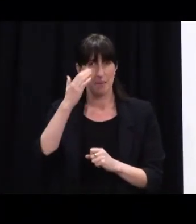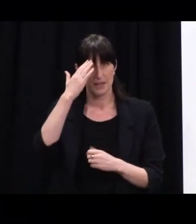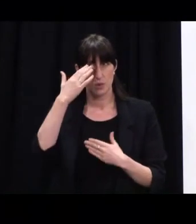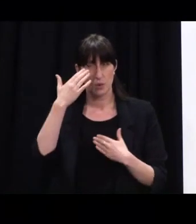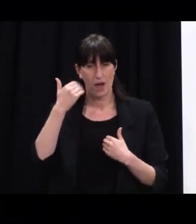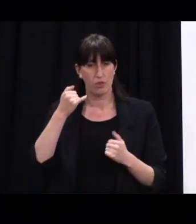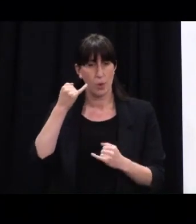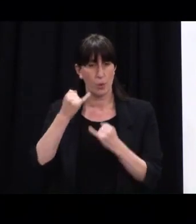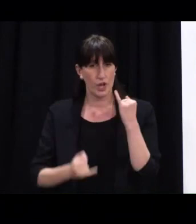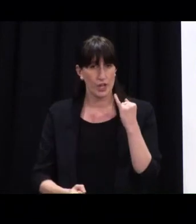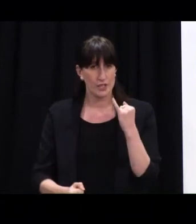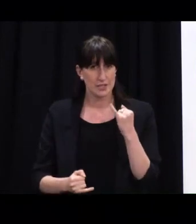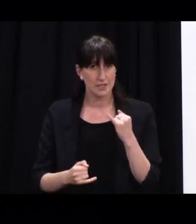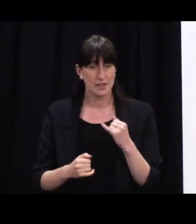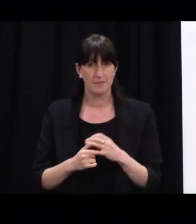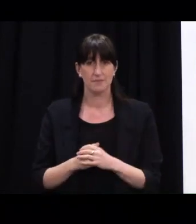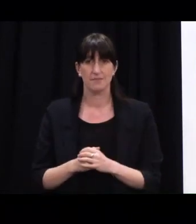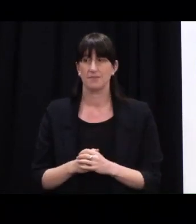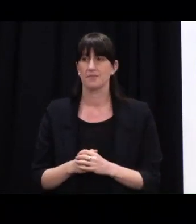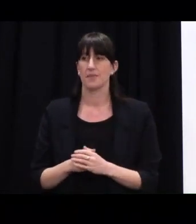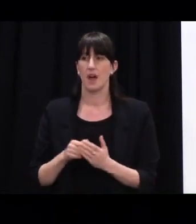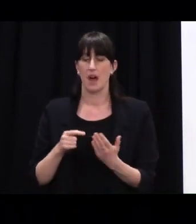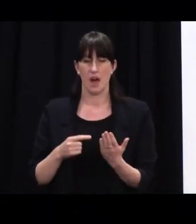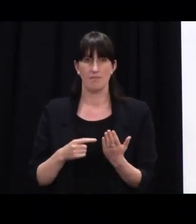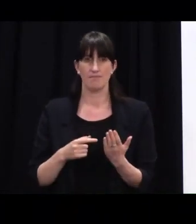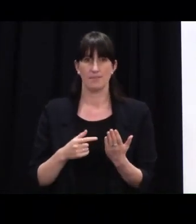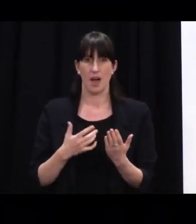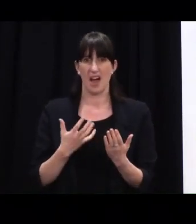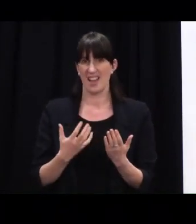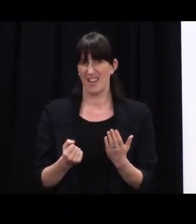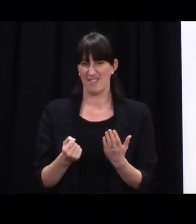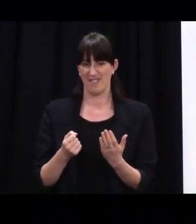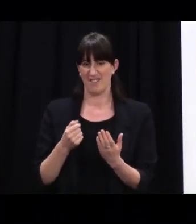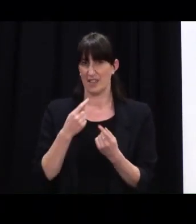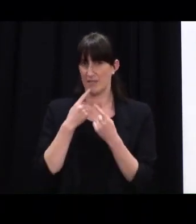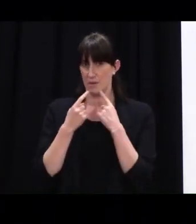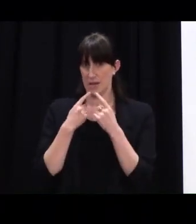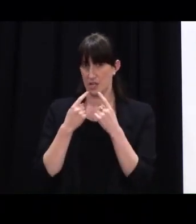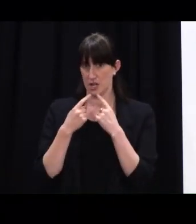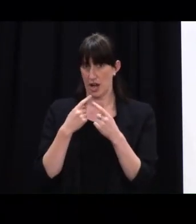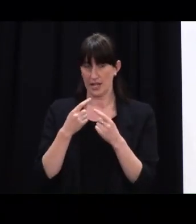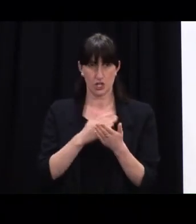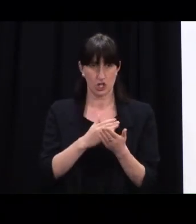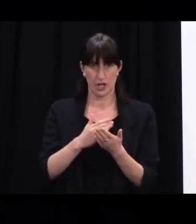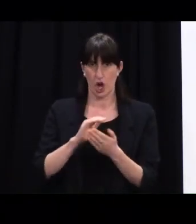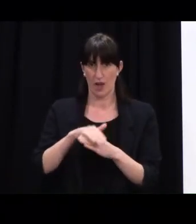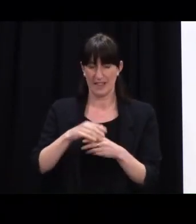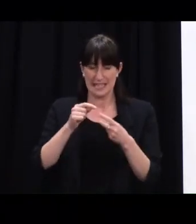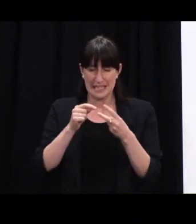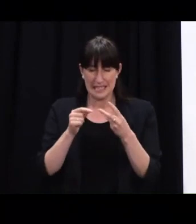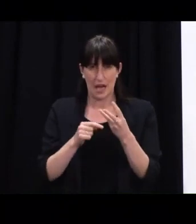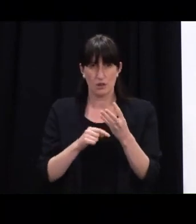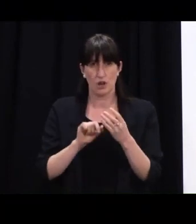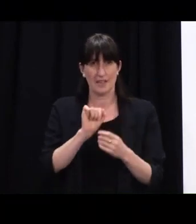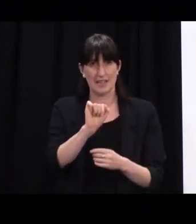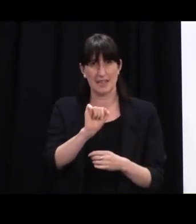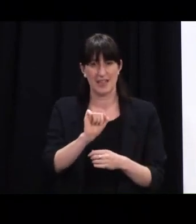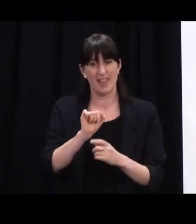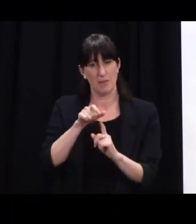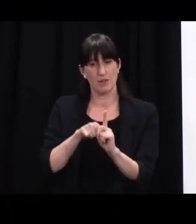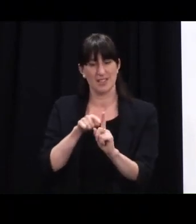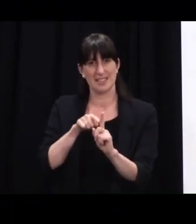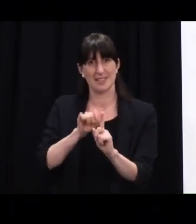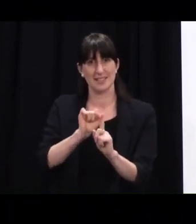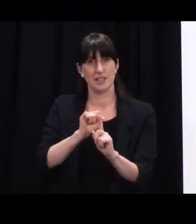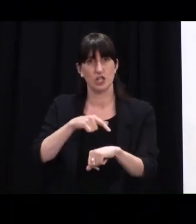sharing with you and I'm happy to give both Luke and yourself copies of that but keep in mind that so for instance if I recall correctly